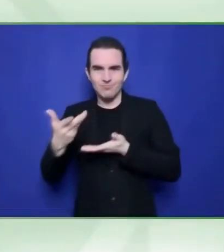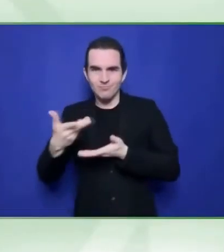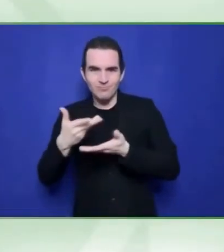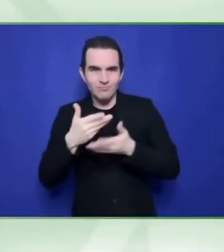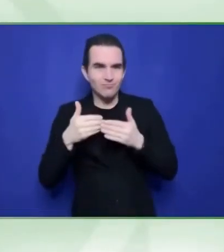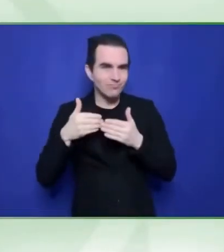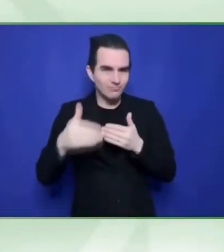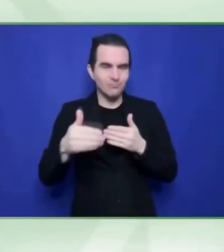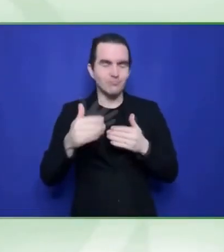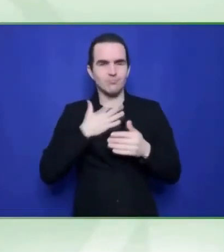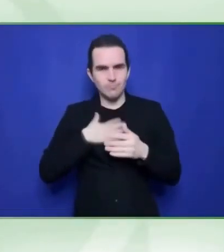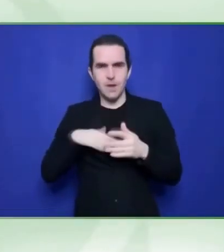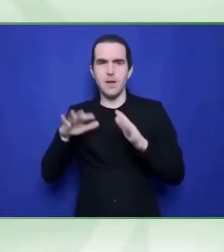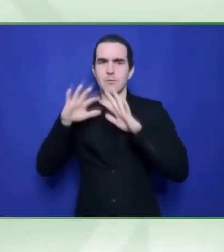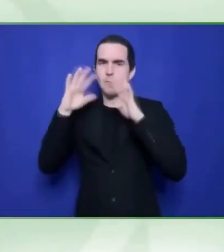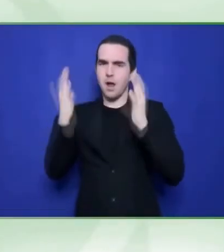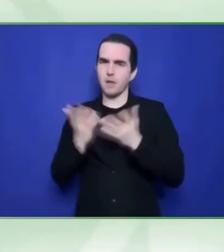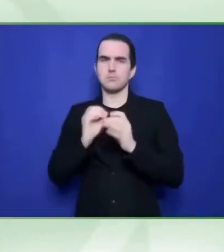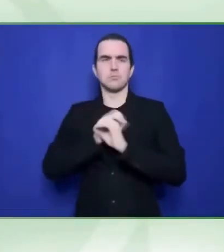you. you.